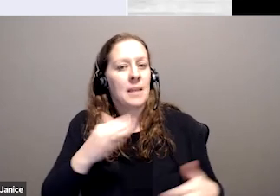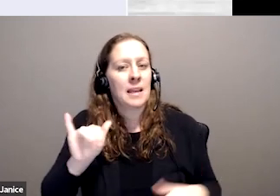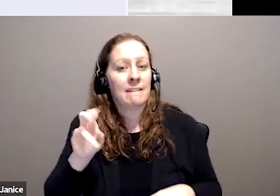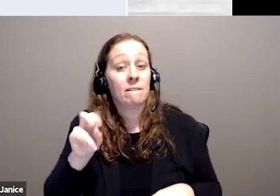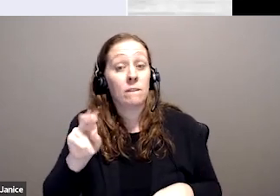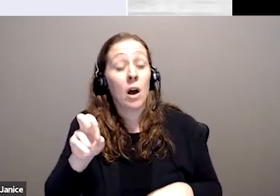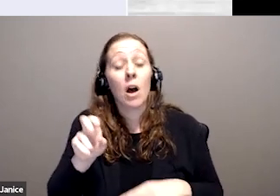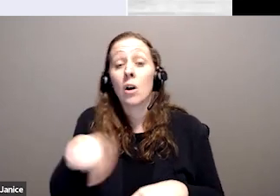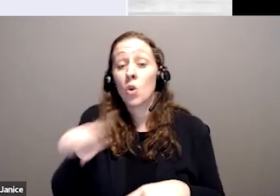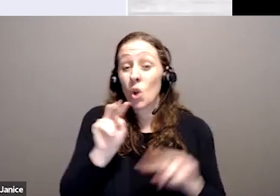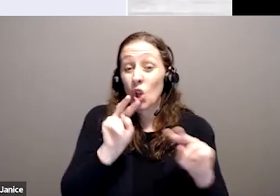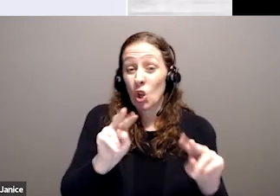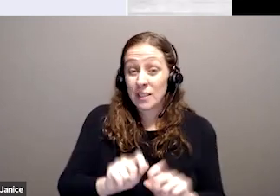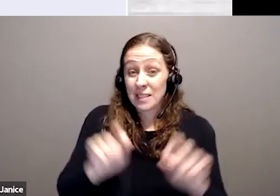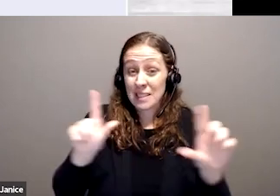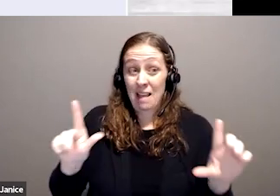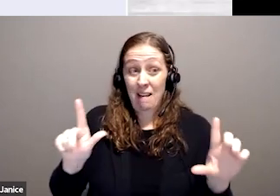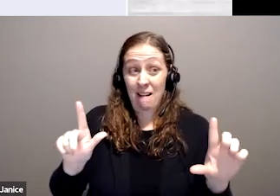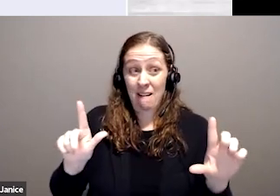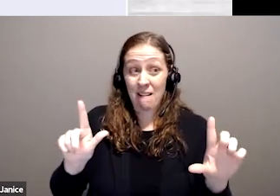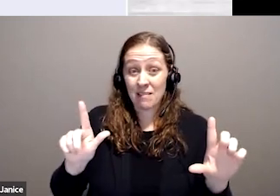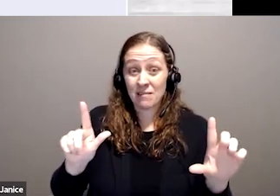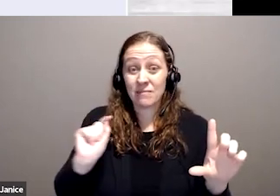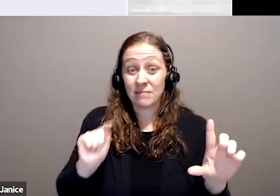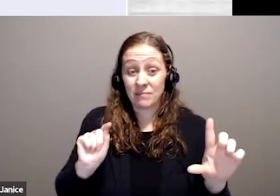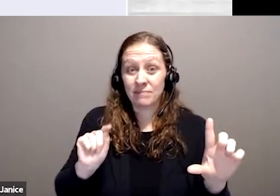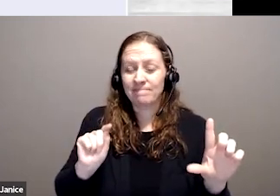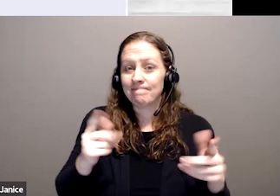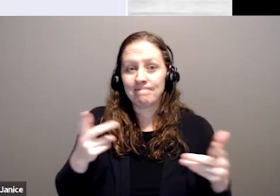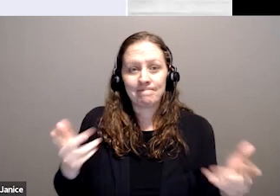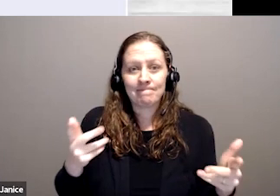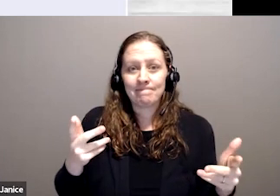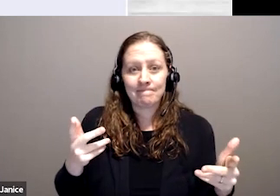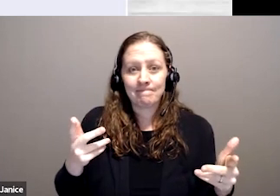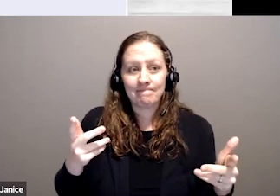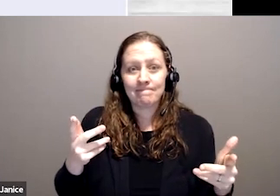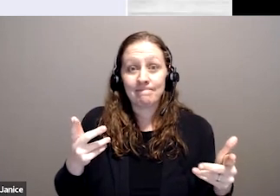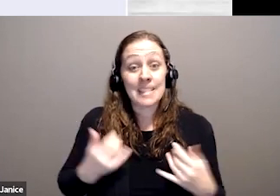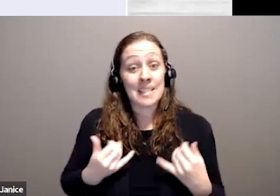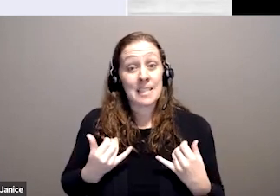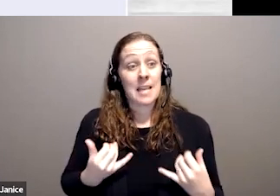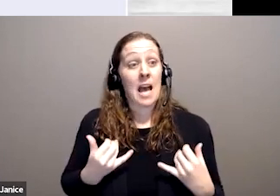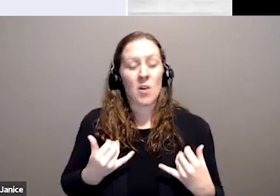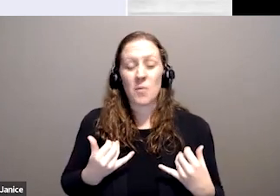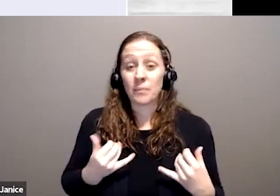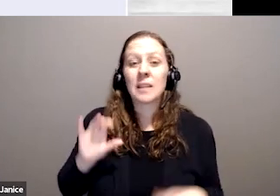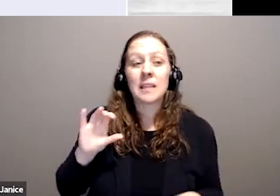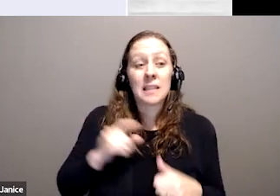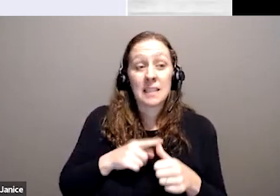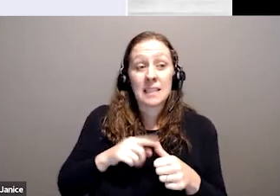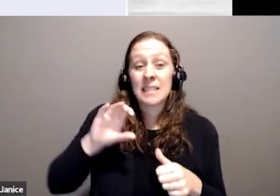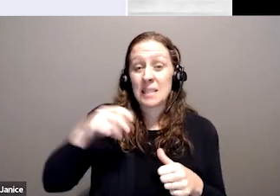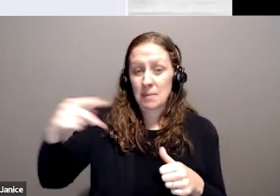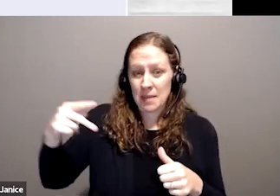slide. We cannot really get any direction from what we have now. CPP has a single